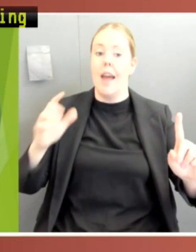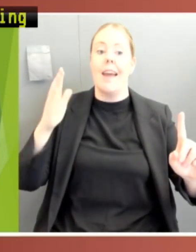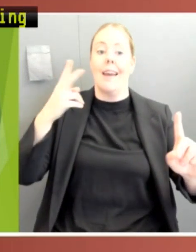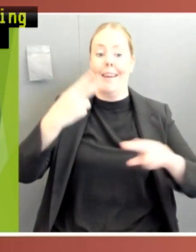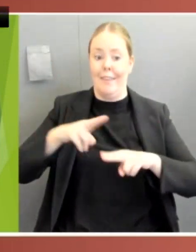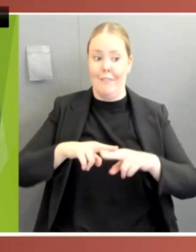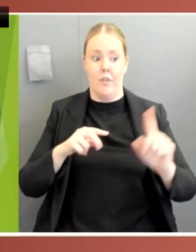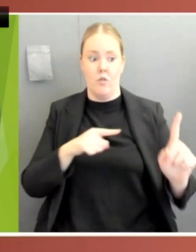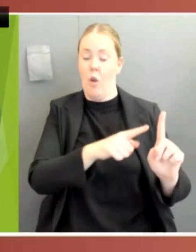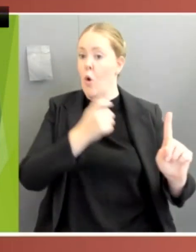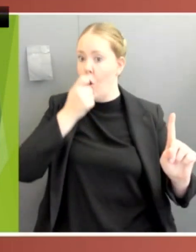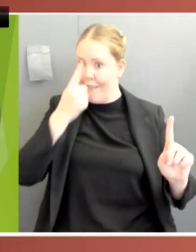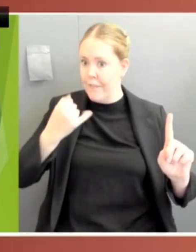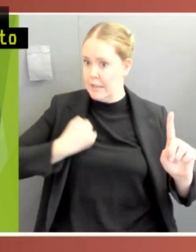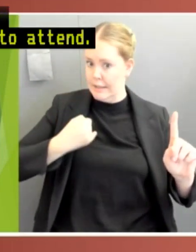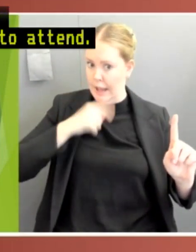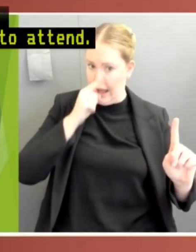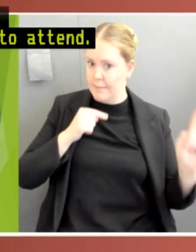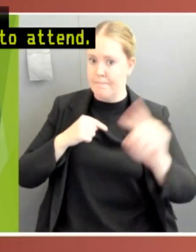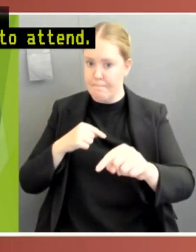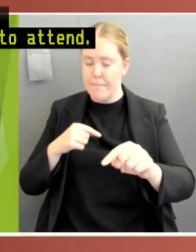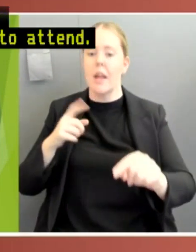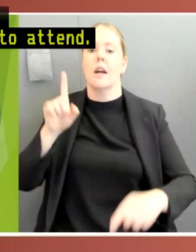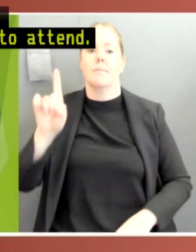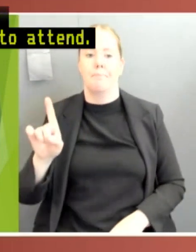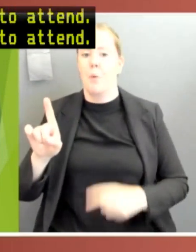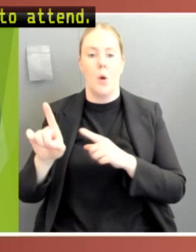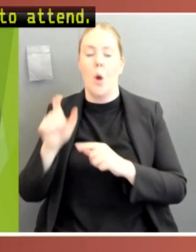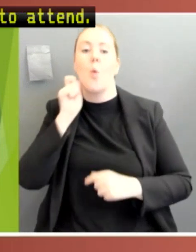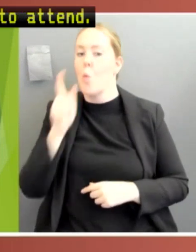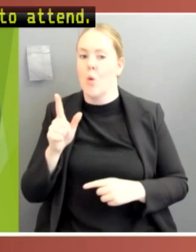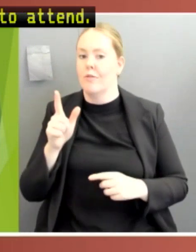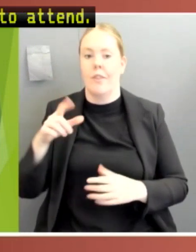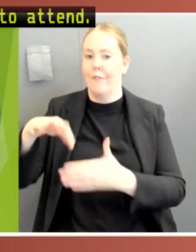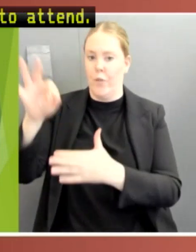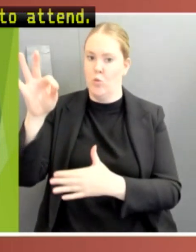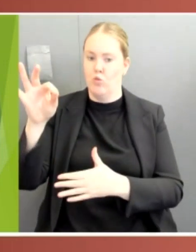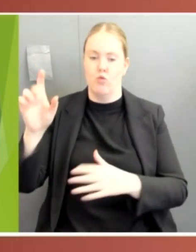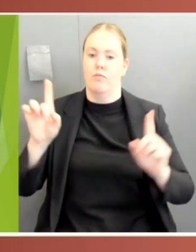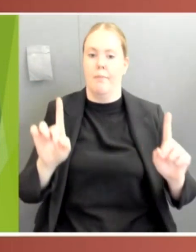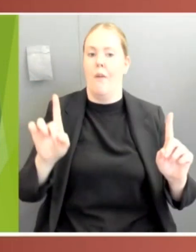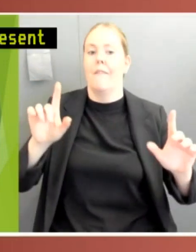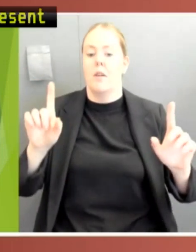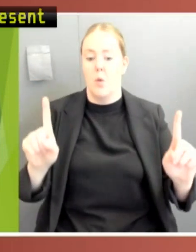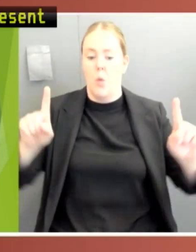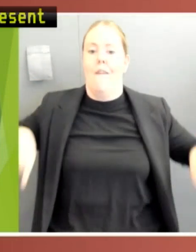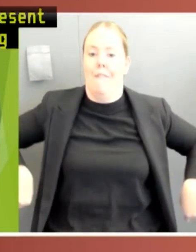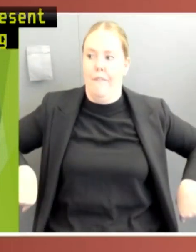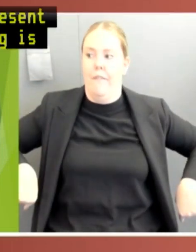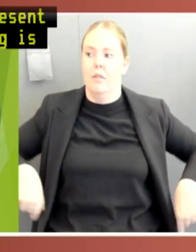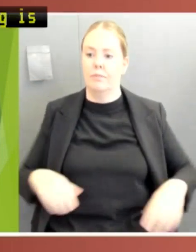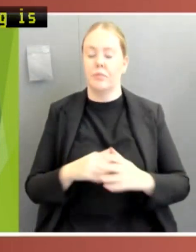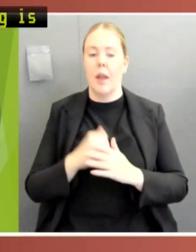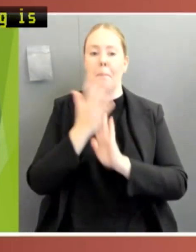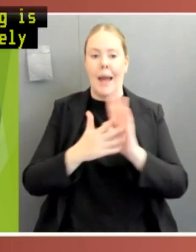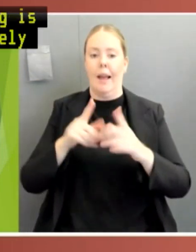parliamentarians must represent their constituents, pairing is relatively rare and it's generally kept to a minimum. In the final regular sitting week before the